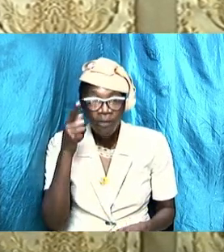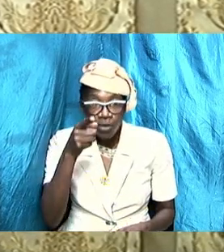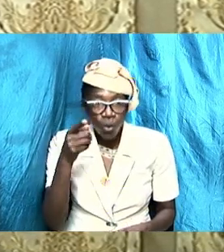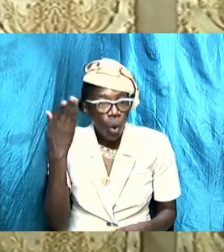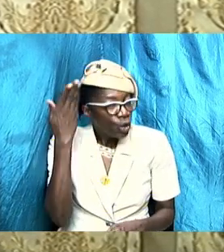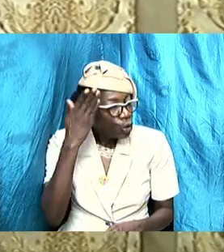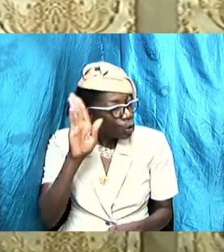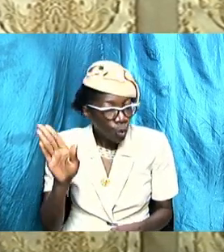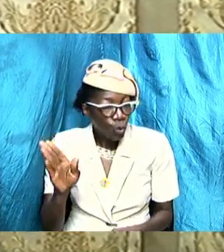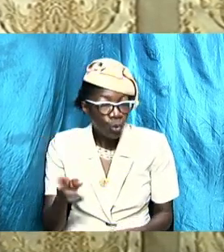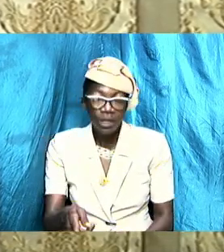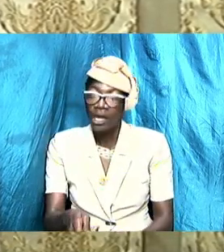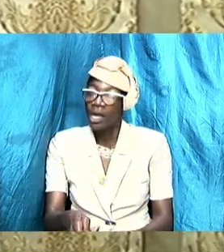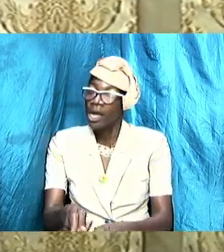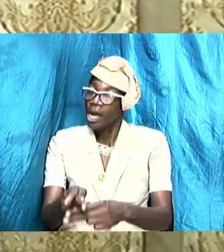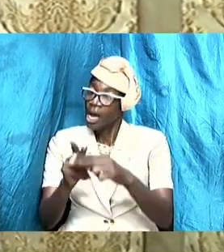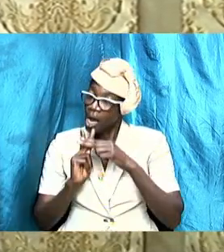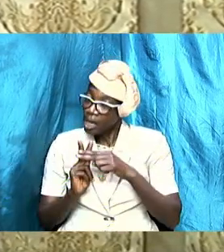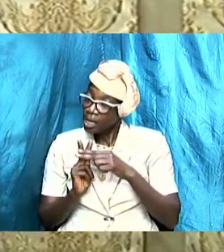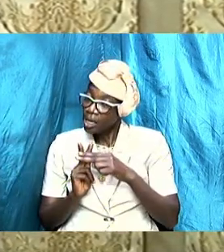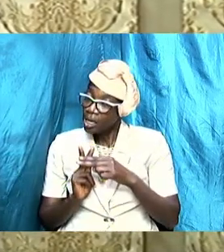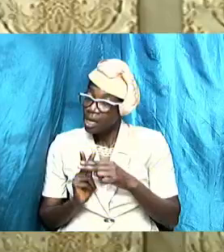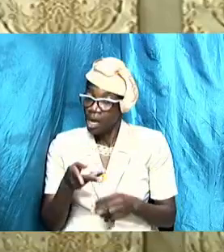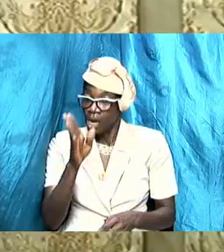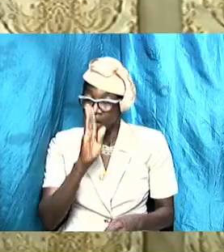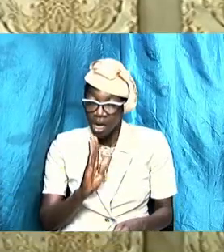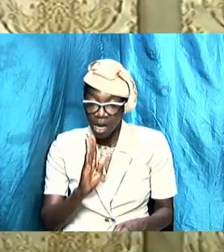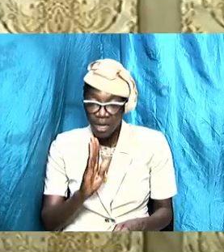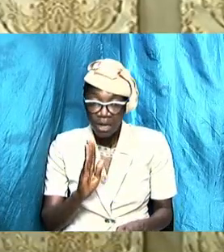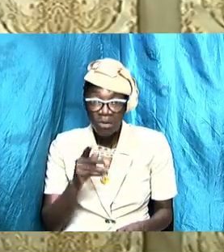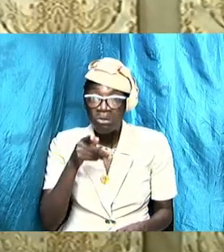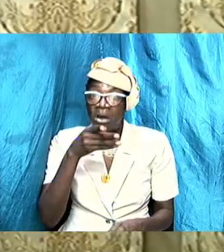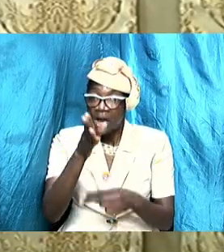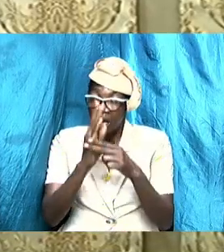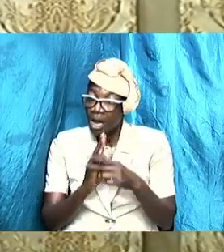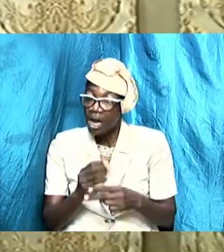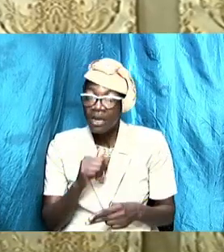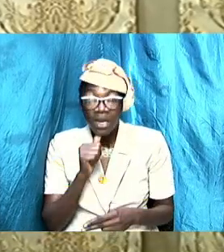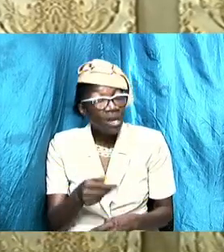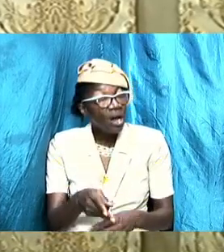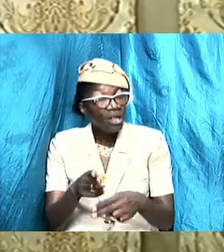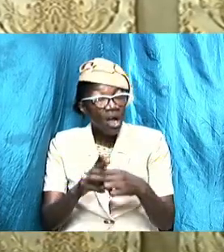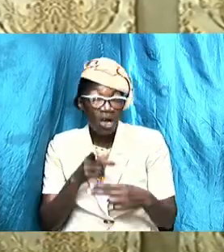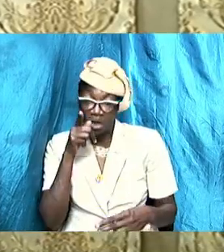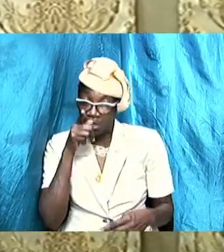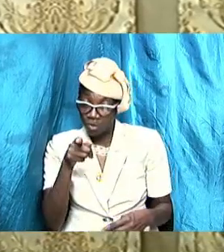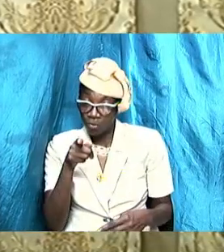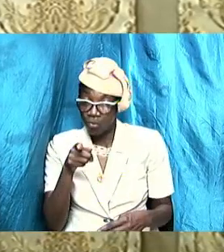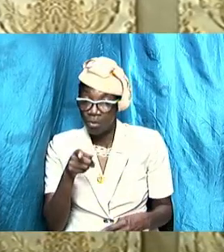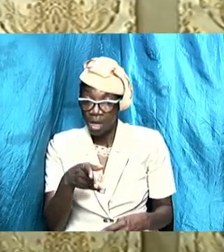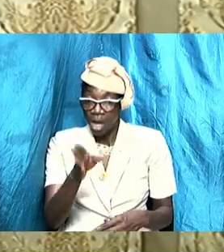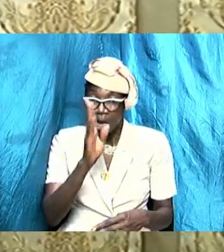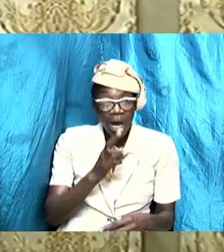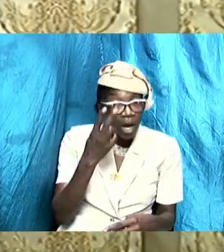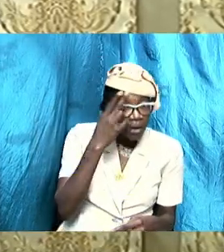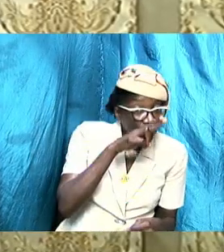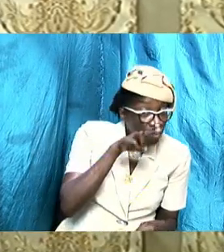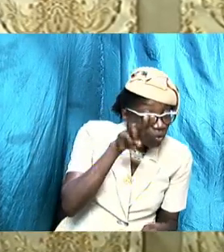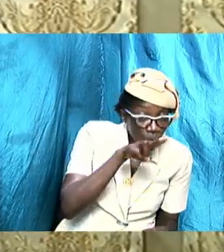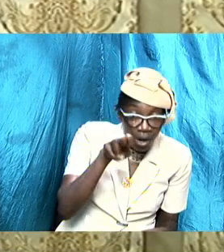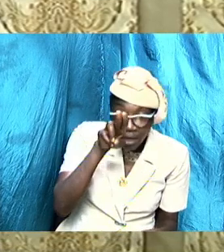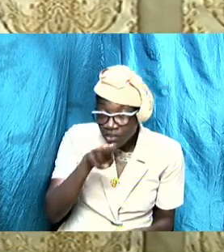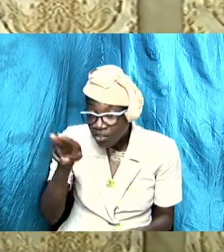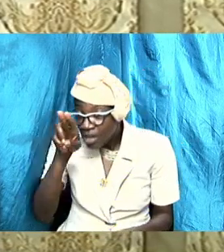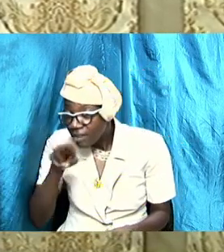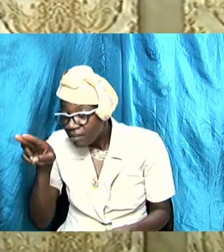you will be lightly esteemed in the eyes of almighty God he watches out for those that